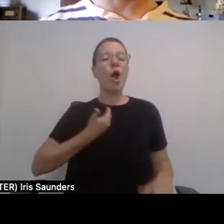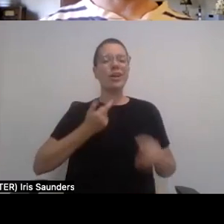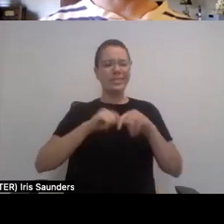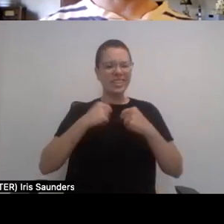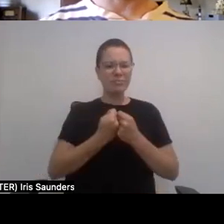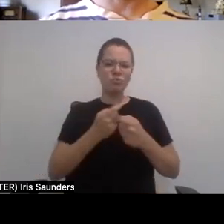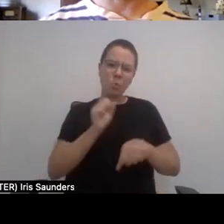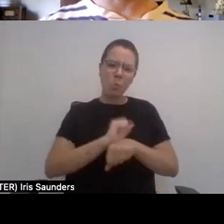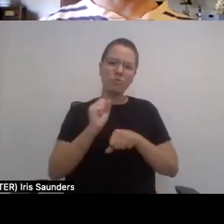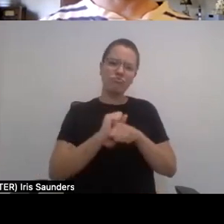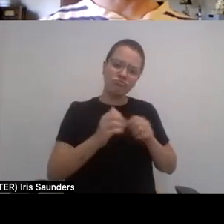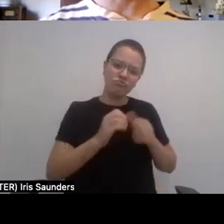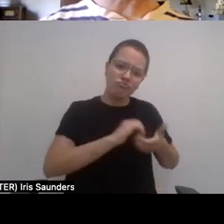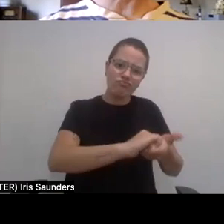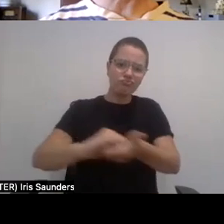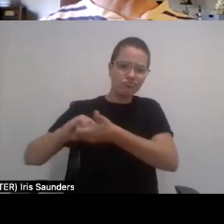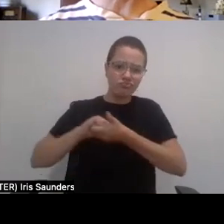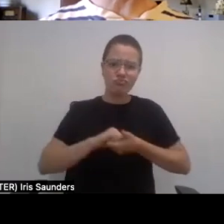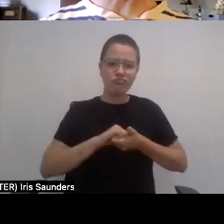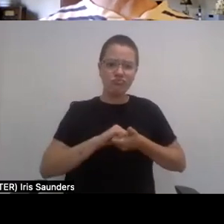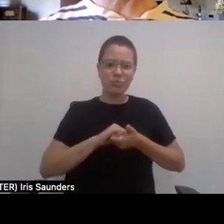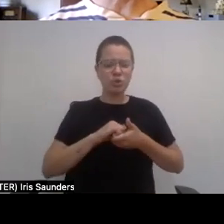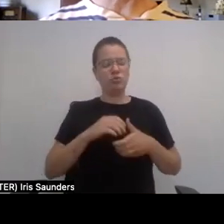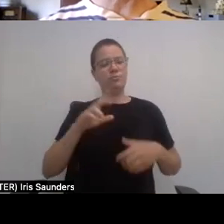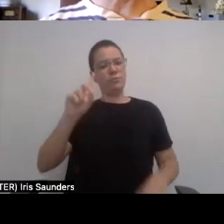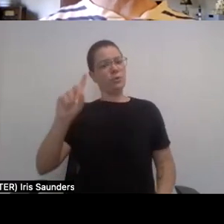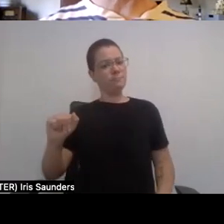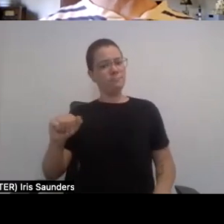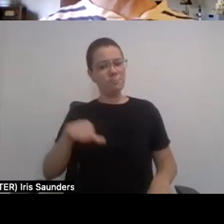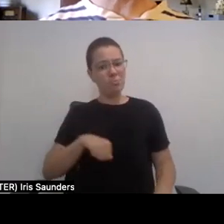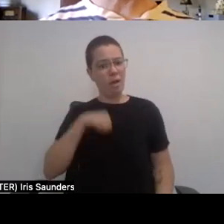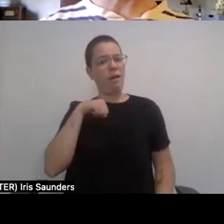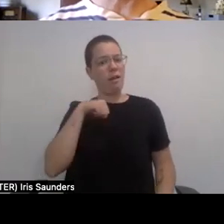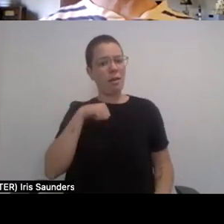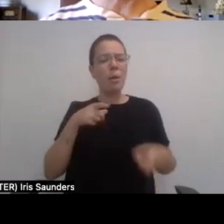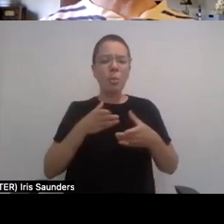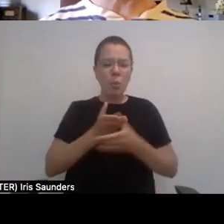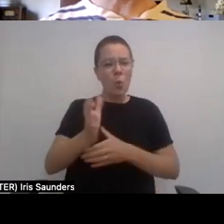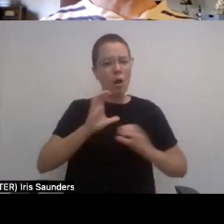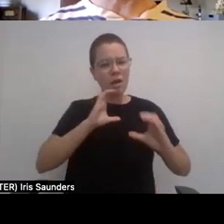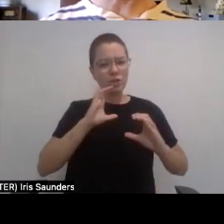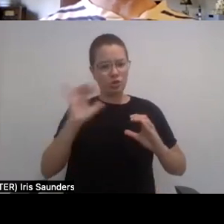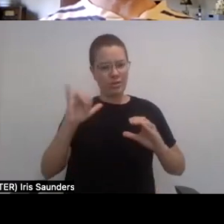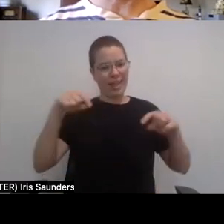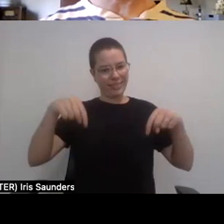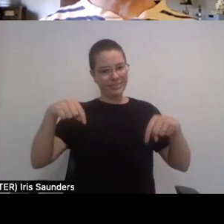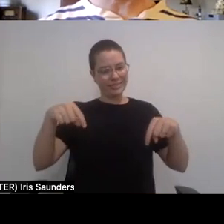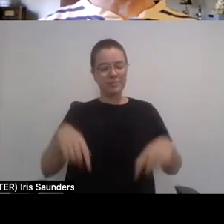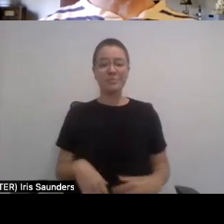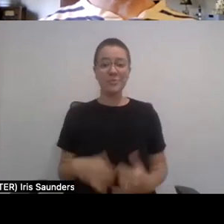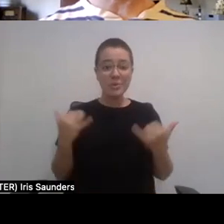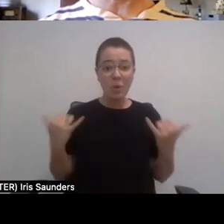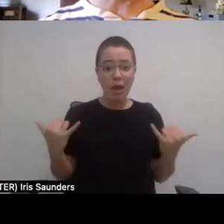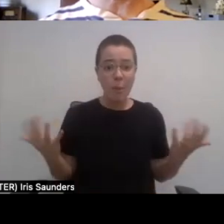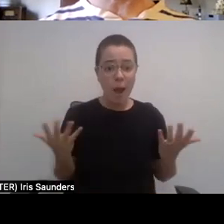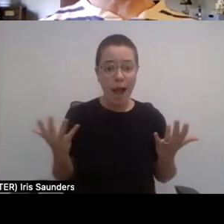pride through community and conversations much like this one. Tonight, we are diving into the world of